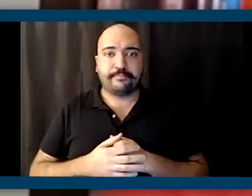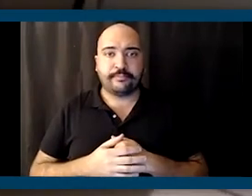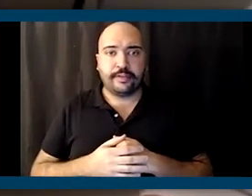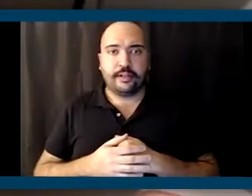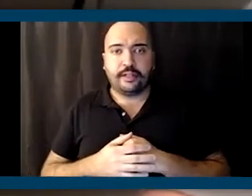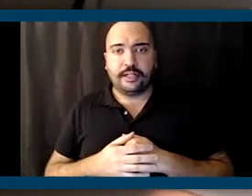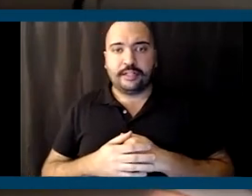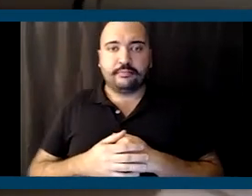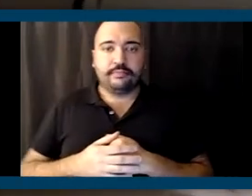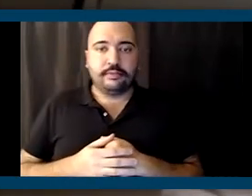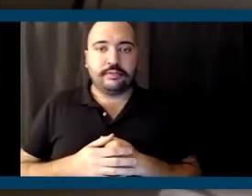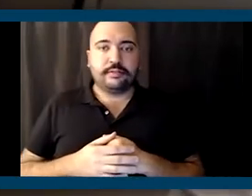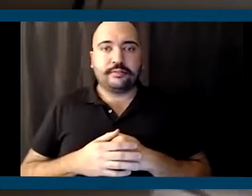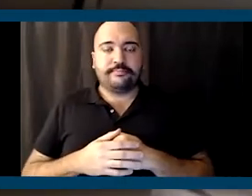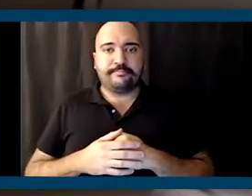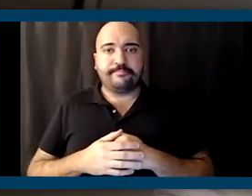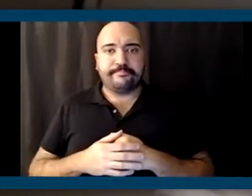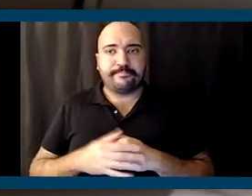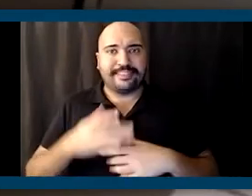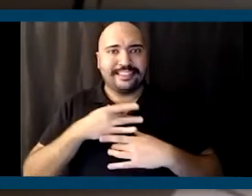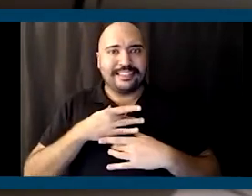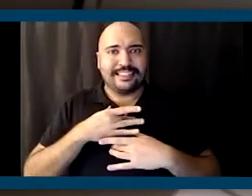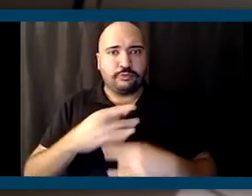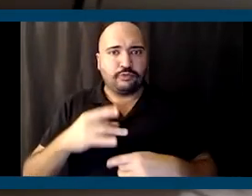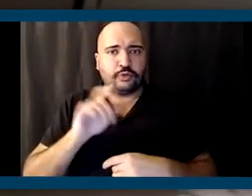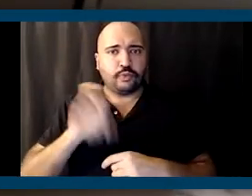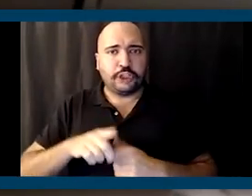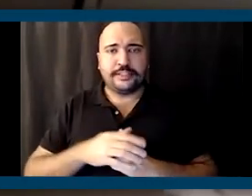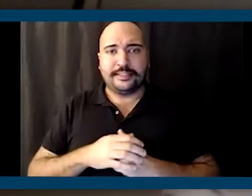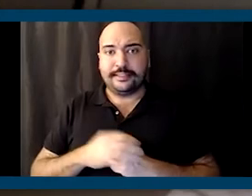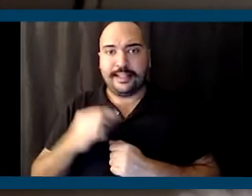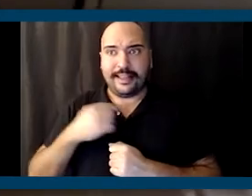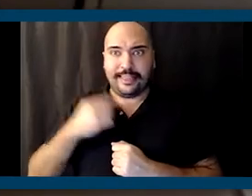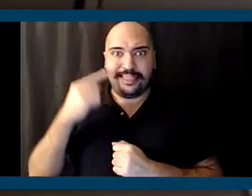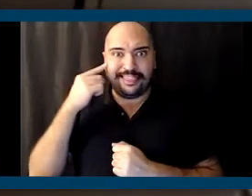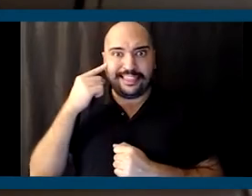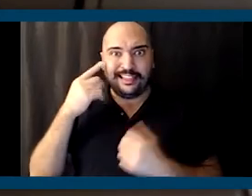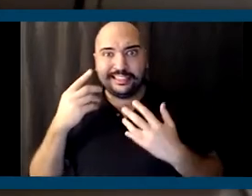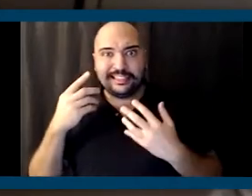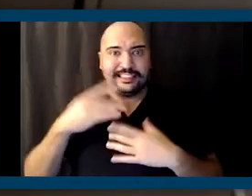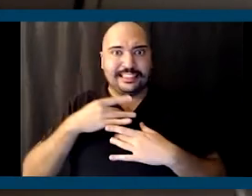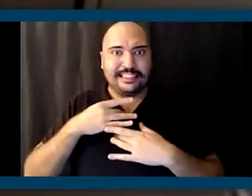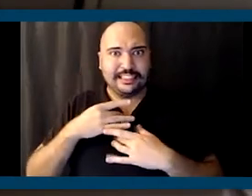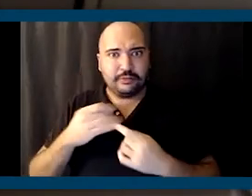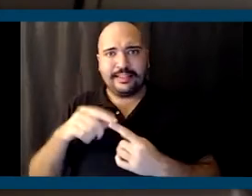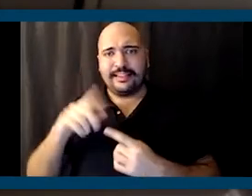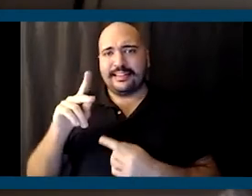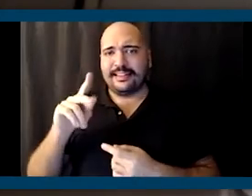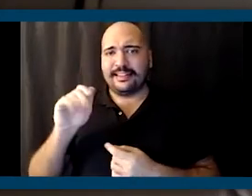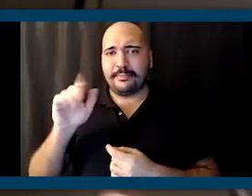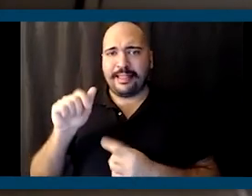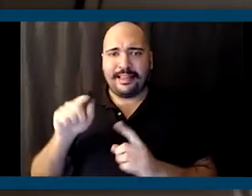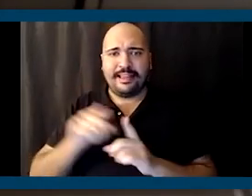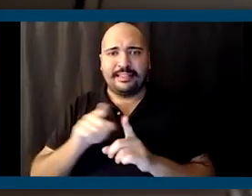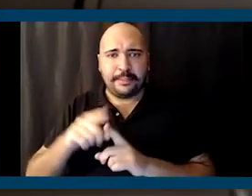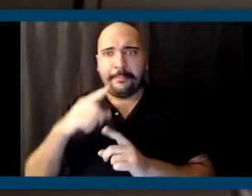Very fascinating, very interesting question. I think, you know, it's interesting, you know, Kamala as a black